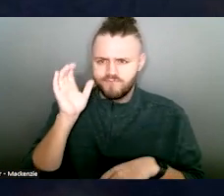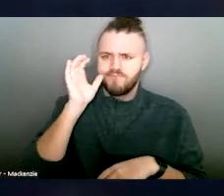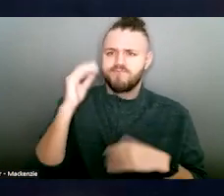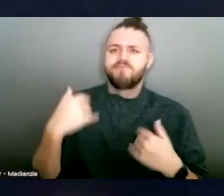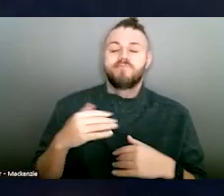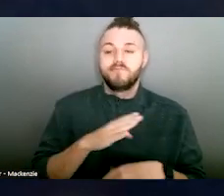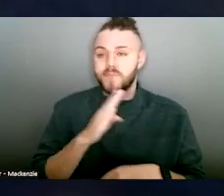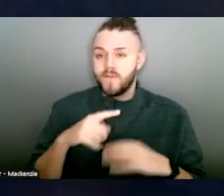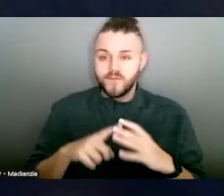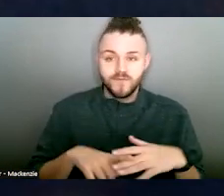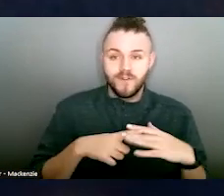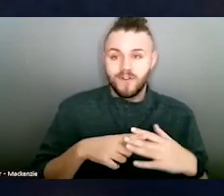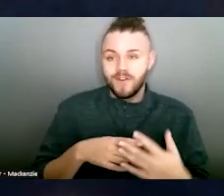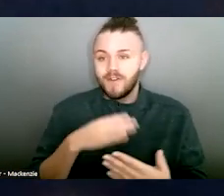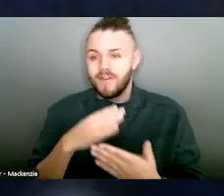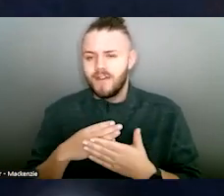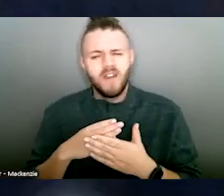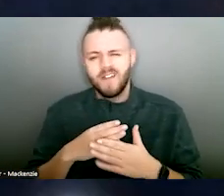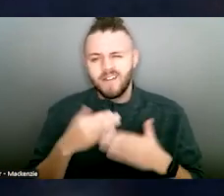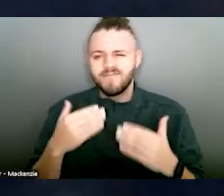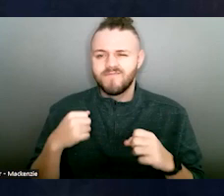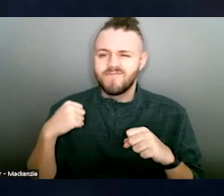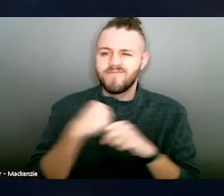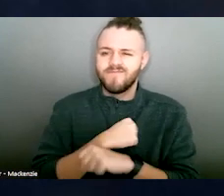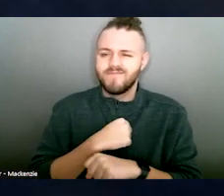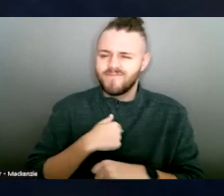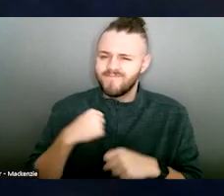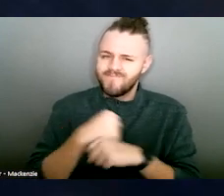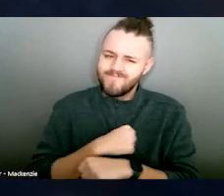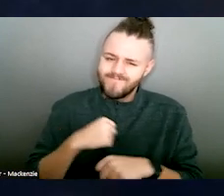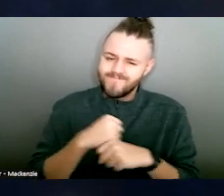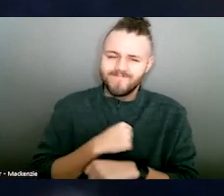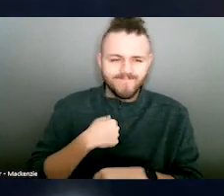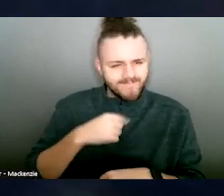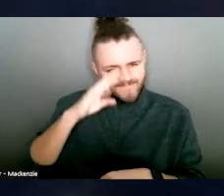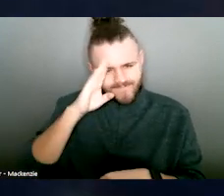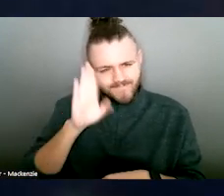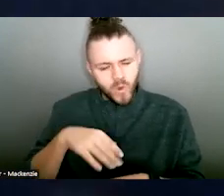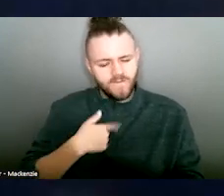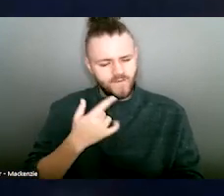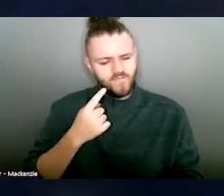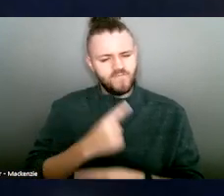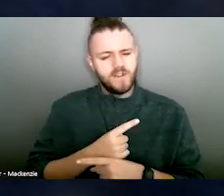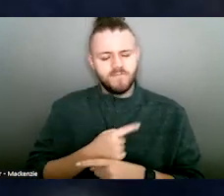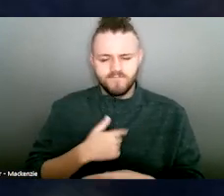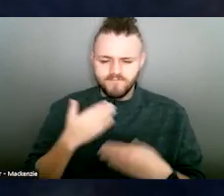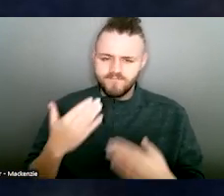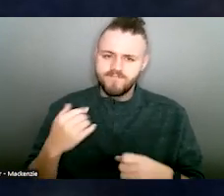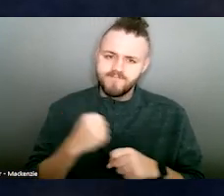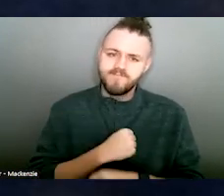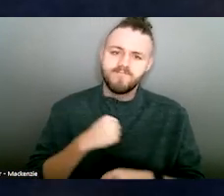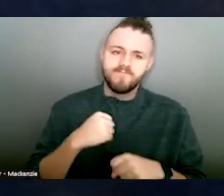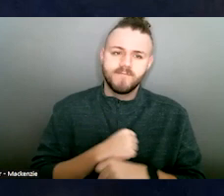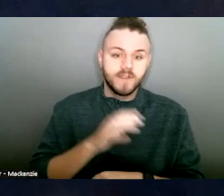stop fighting for what you know is right. Make sure your voice and everyone's voice in ODBN is